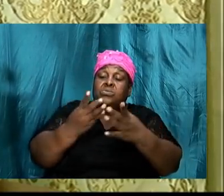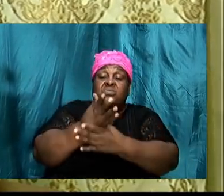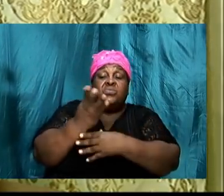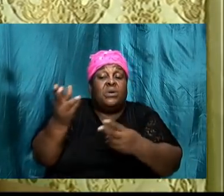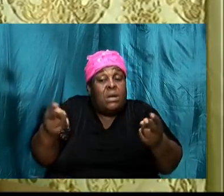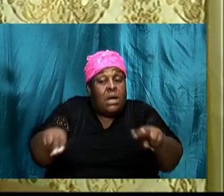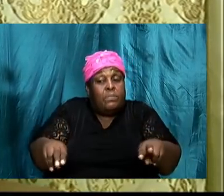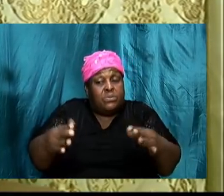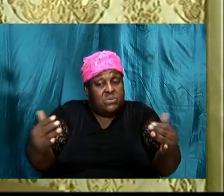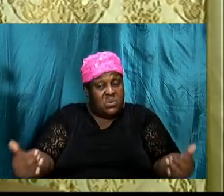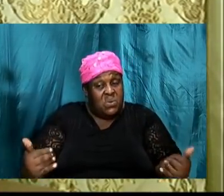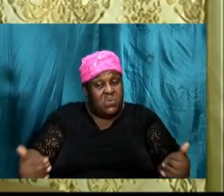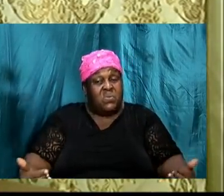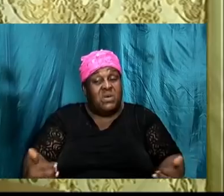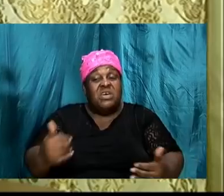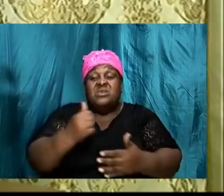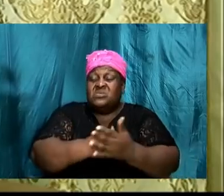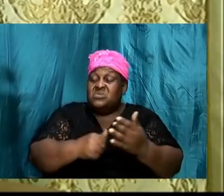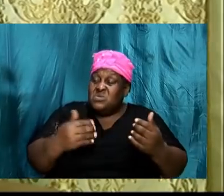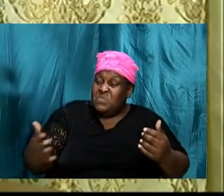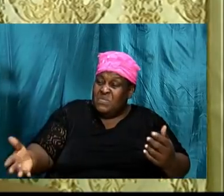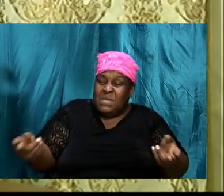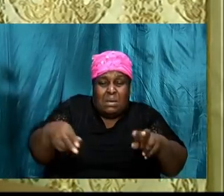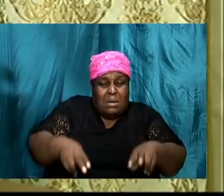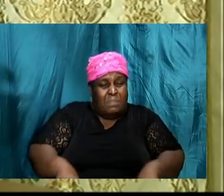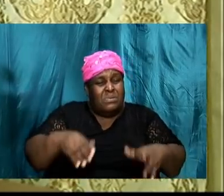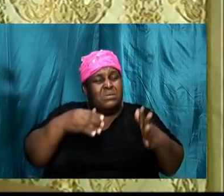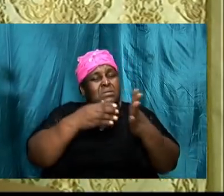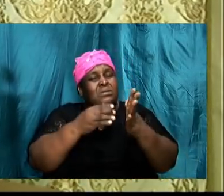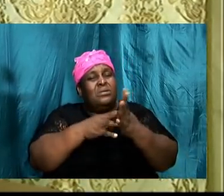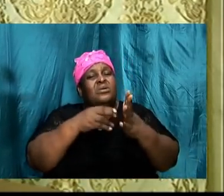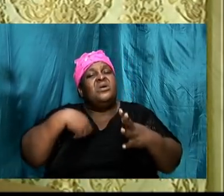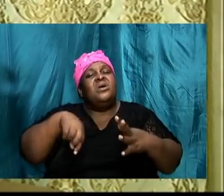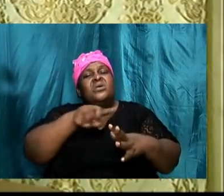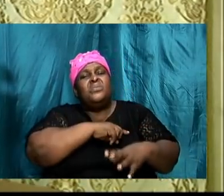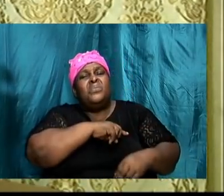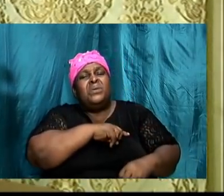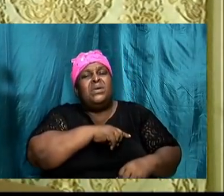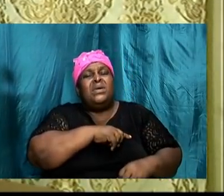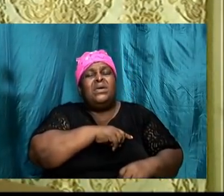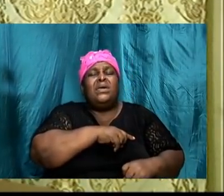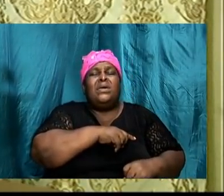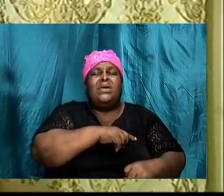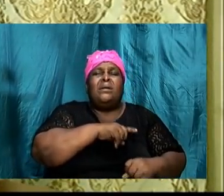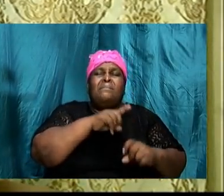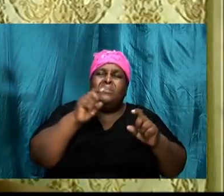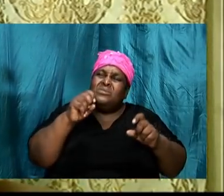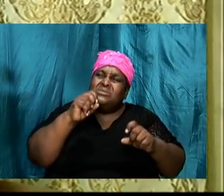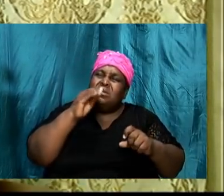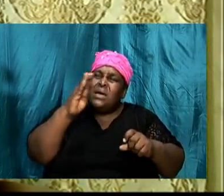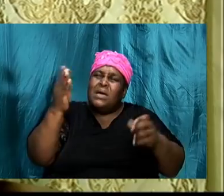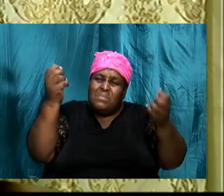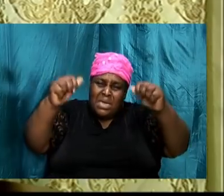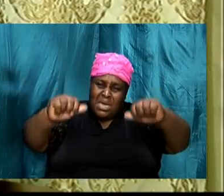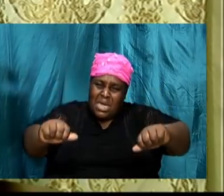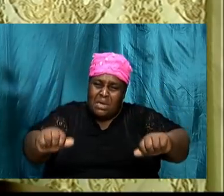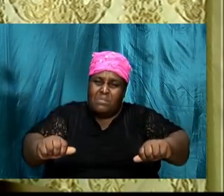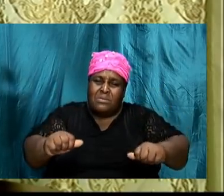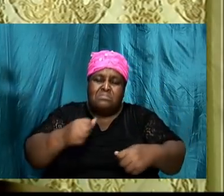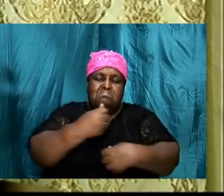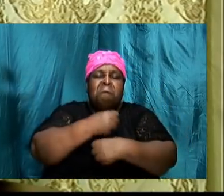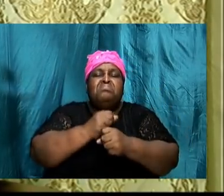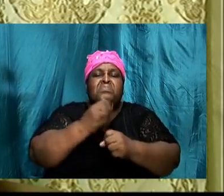comes up again, then we should be able to from what we learn here, be able to make a good decision,